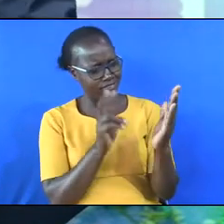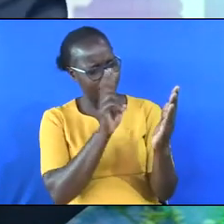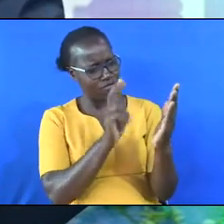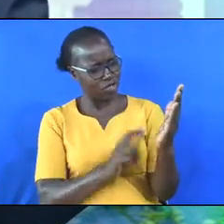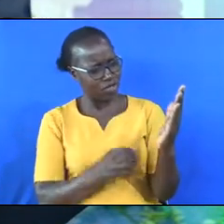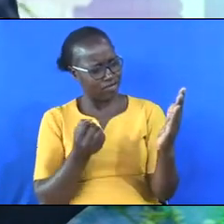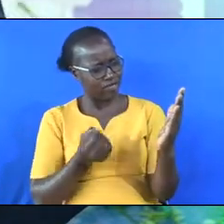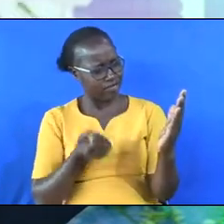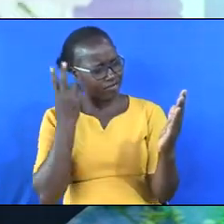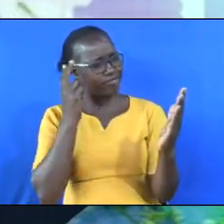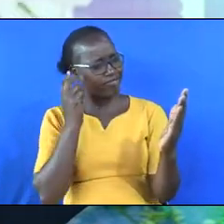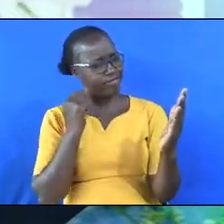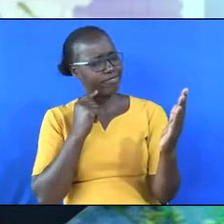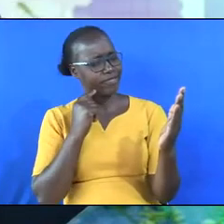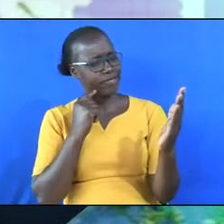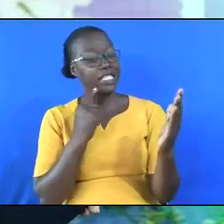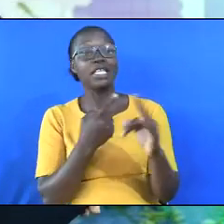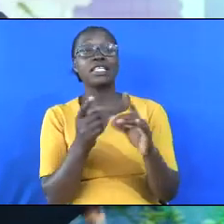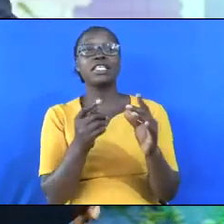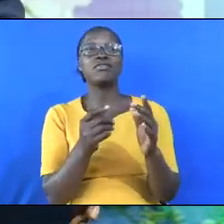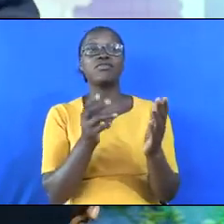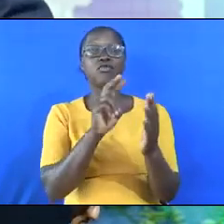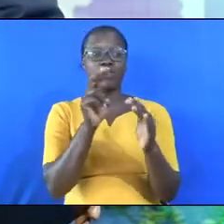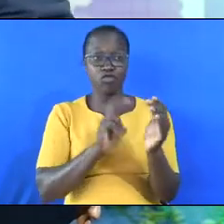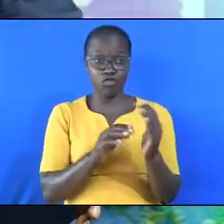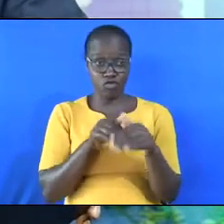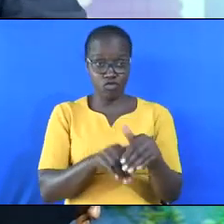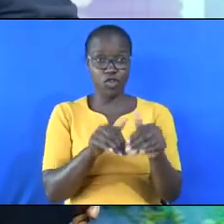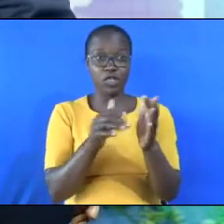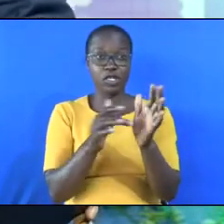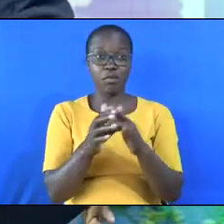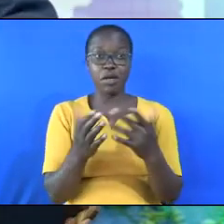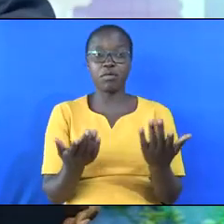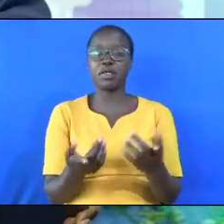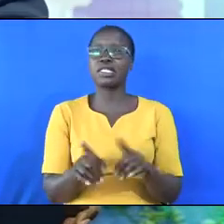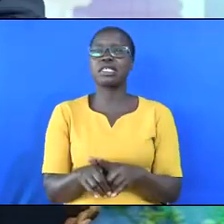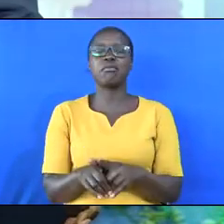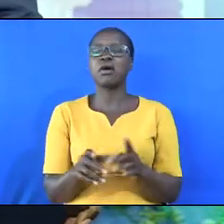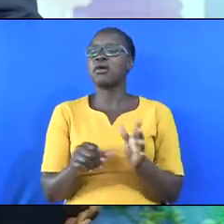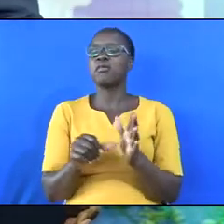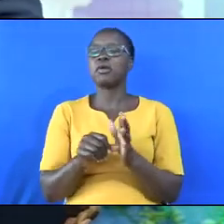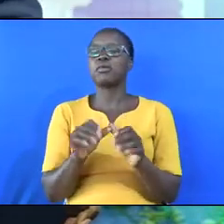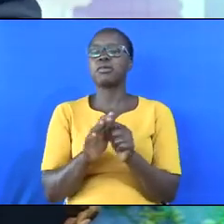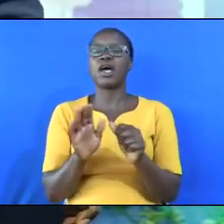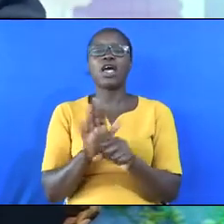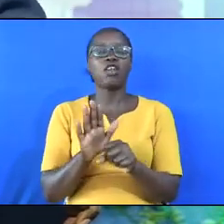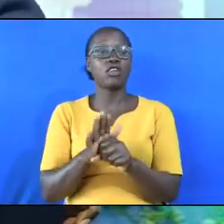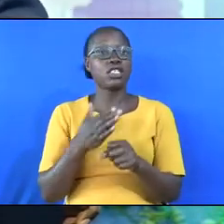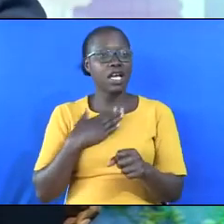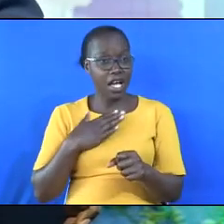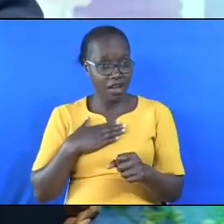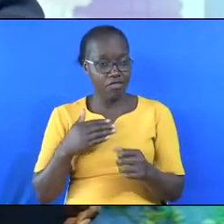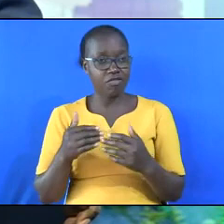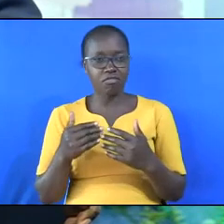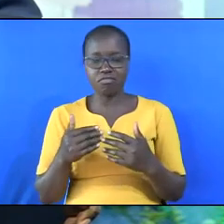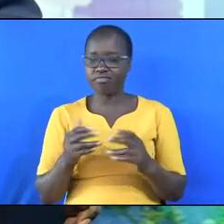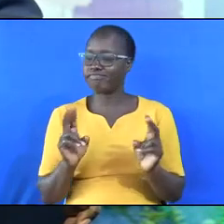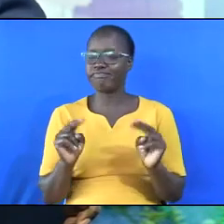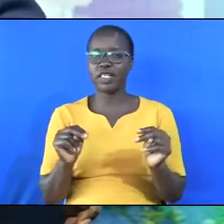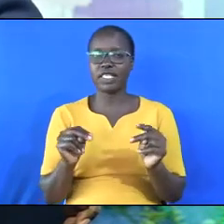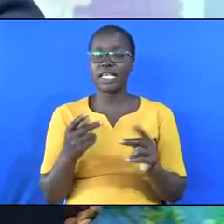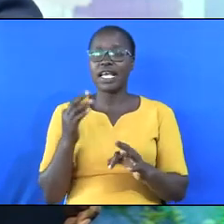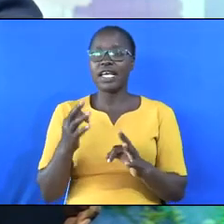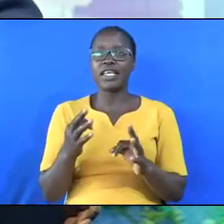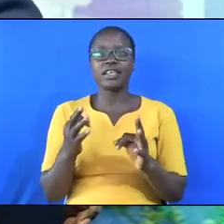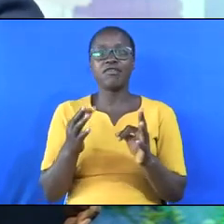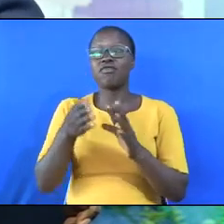the manual, you will have a lot of problems you have come. I want you to know, brothers and sisters, that the Bible is our health manual